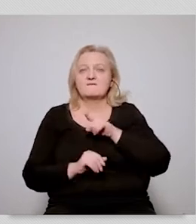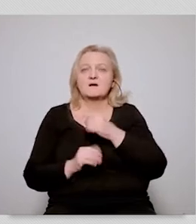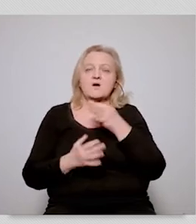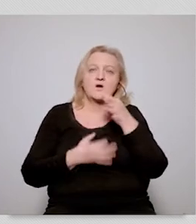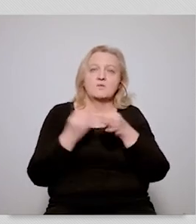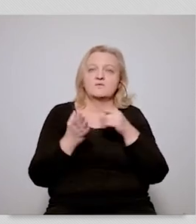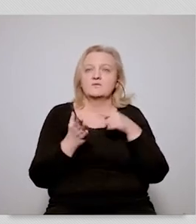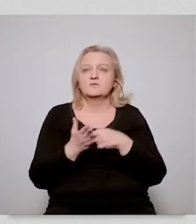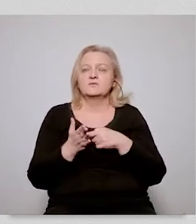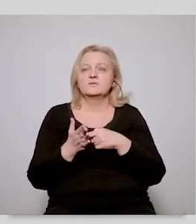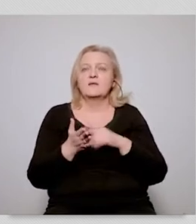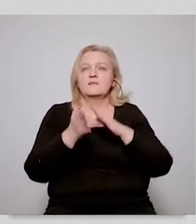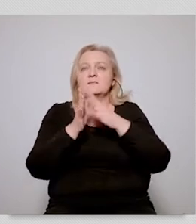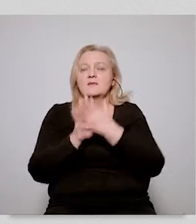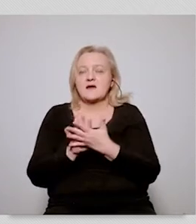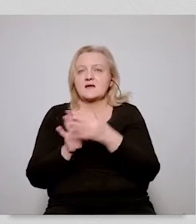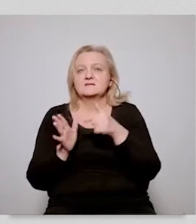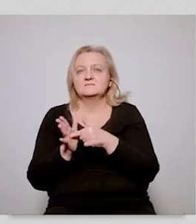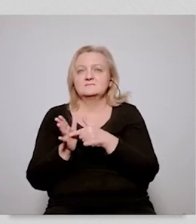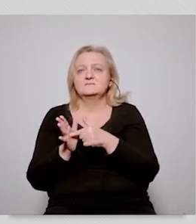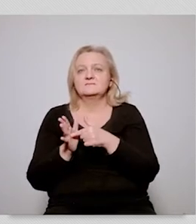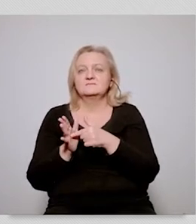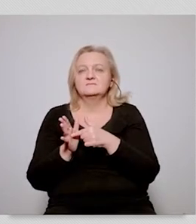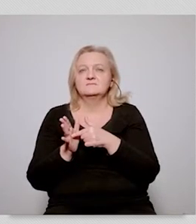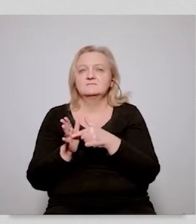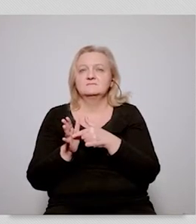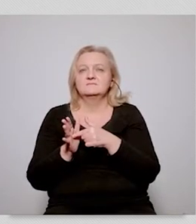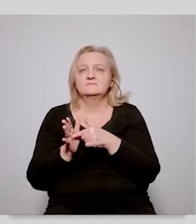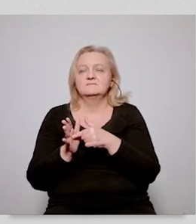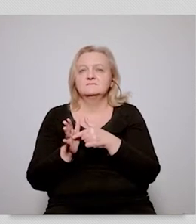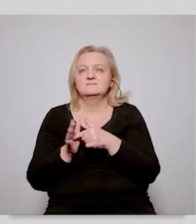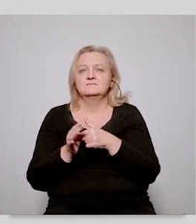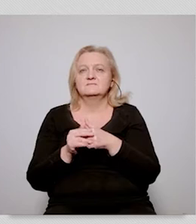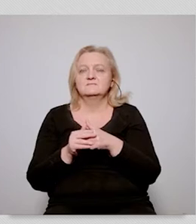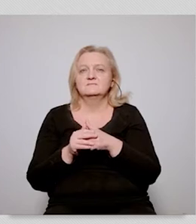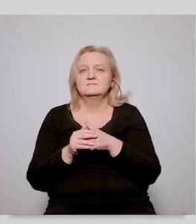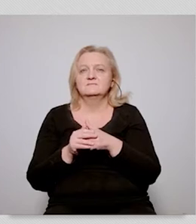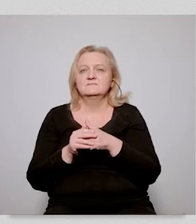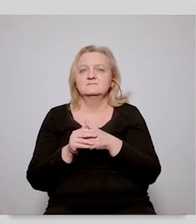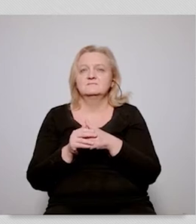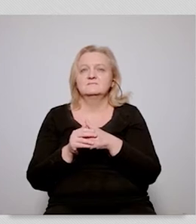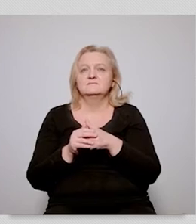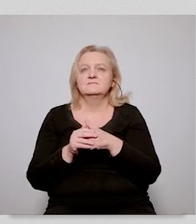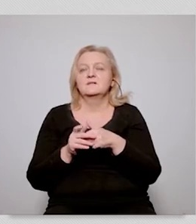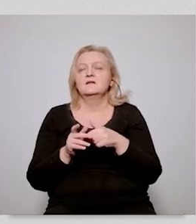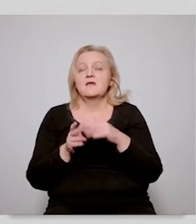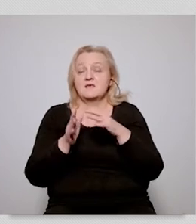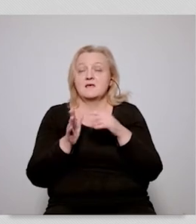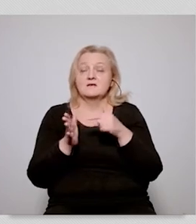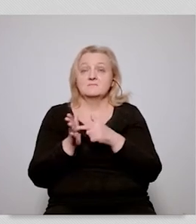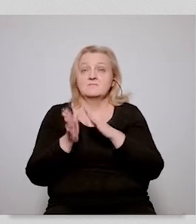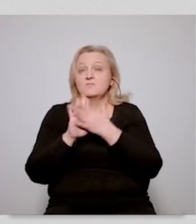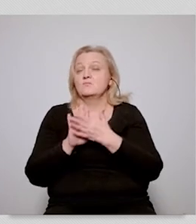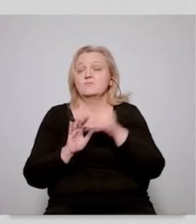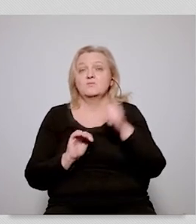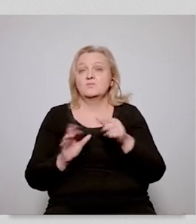debate uh uh has to do with pope francis again pope francis say says that